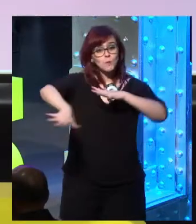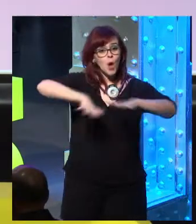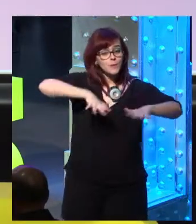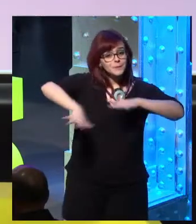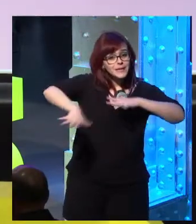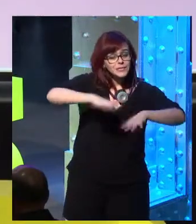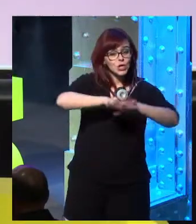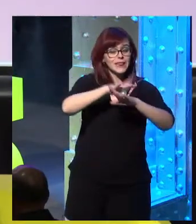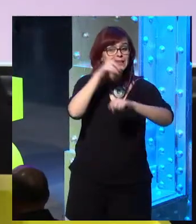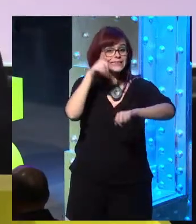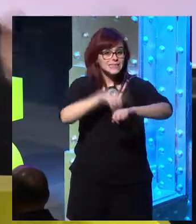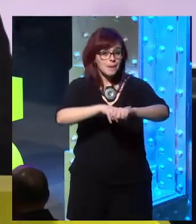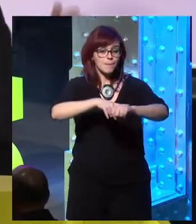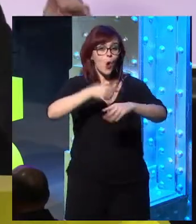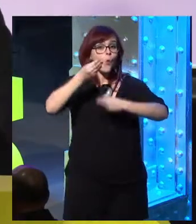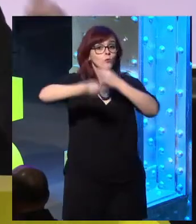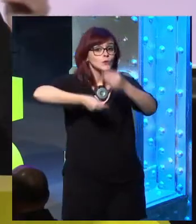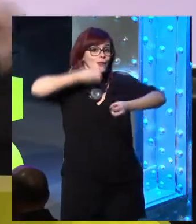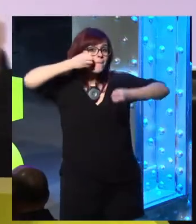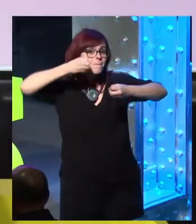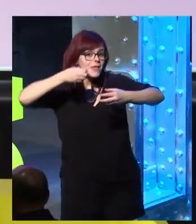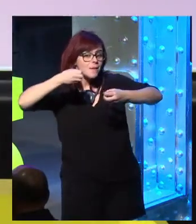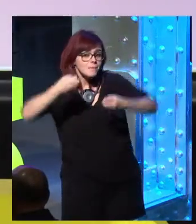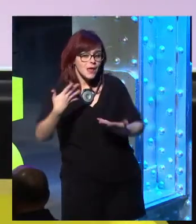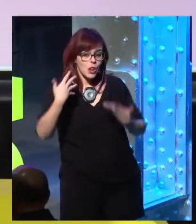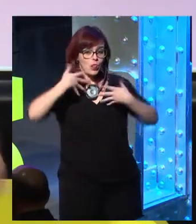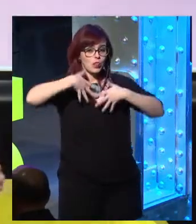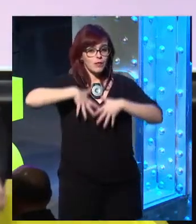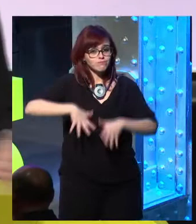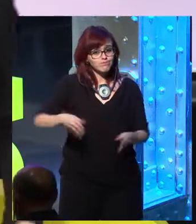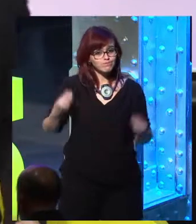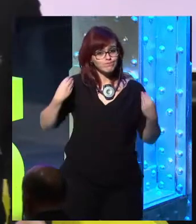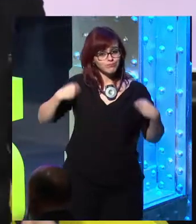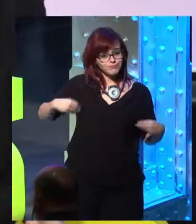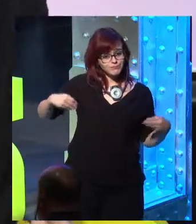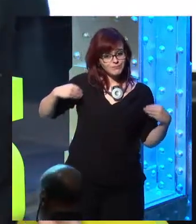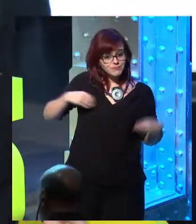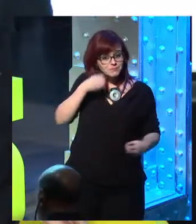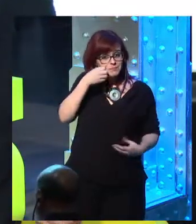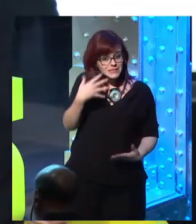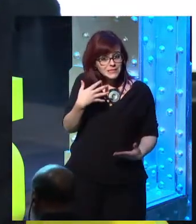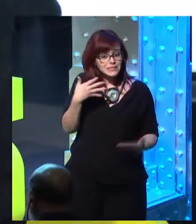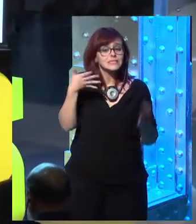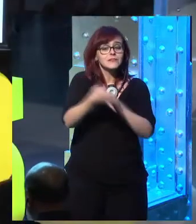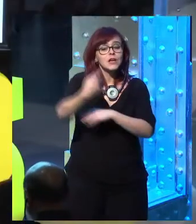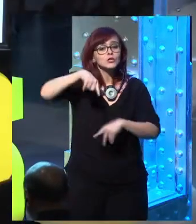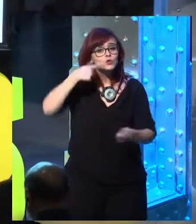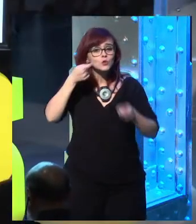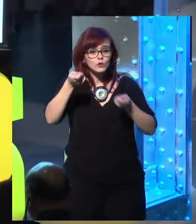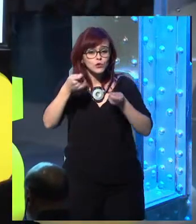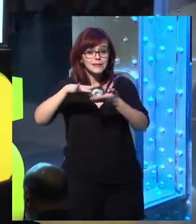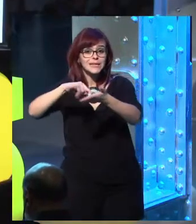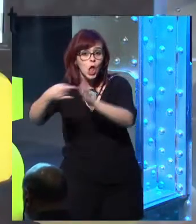interacting with the technology, don't let it take control of your brain all of the time. Because a